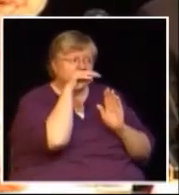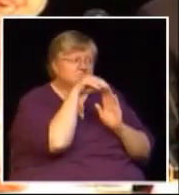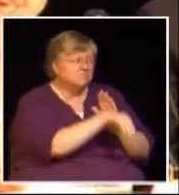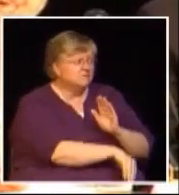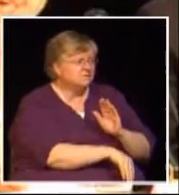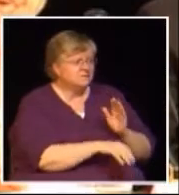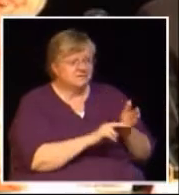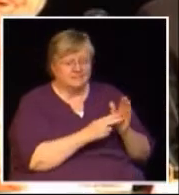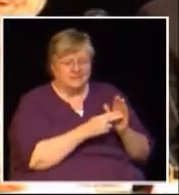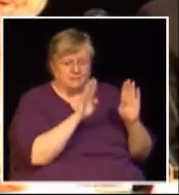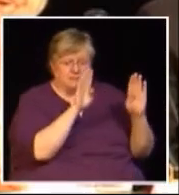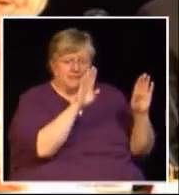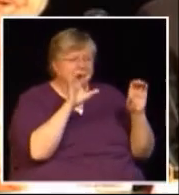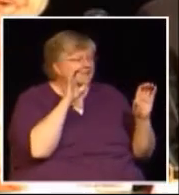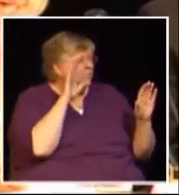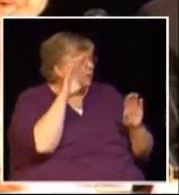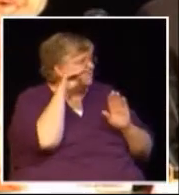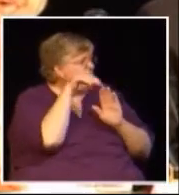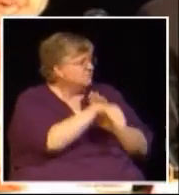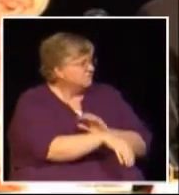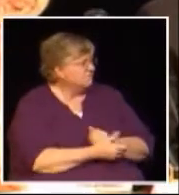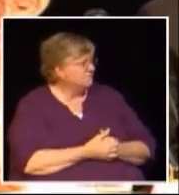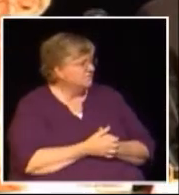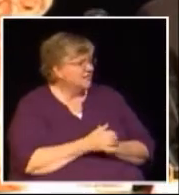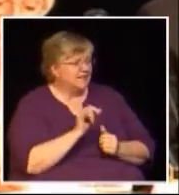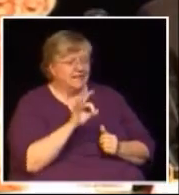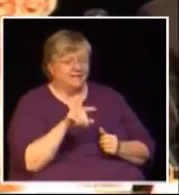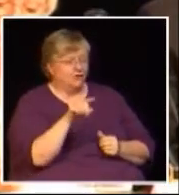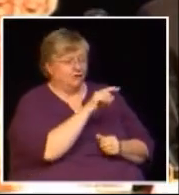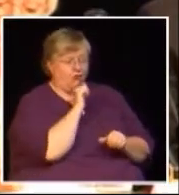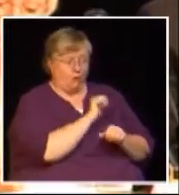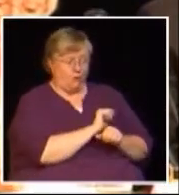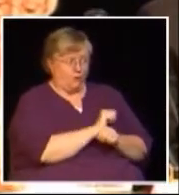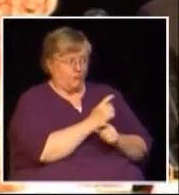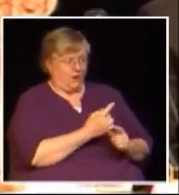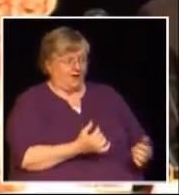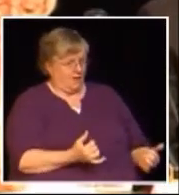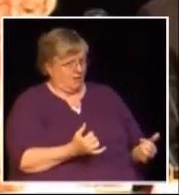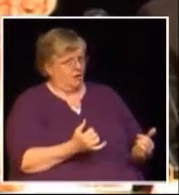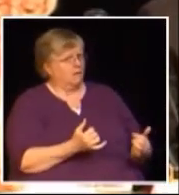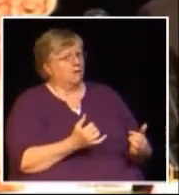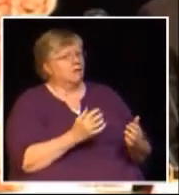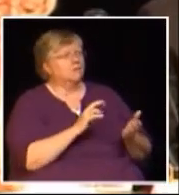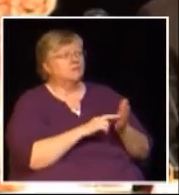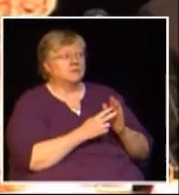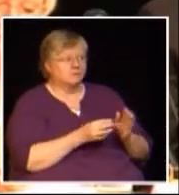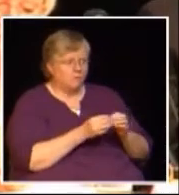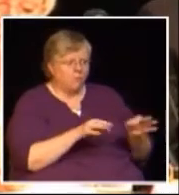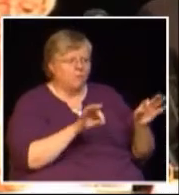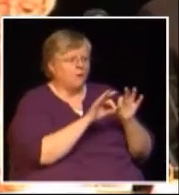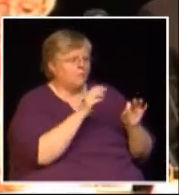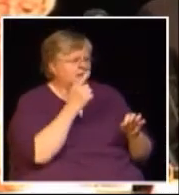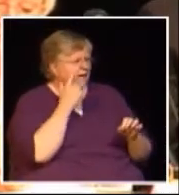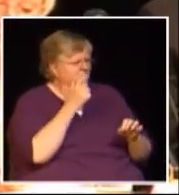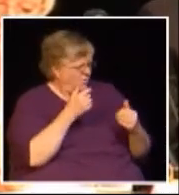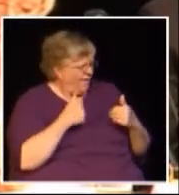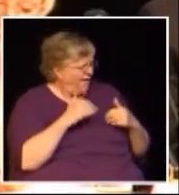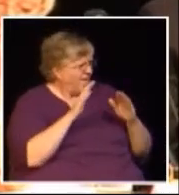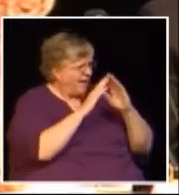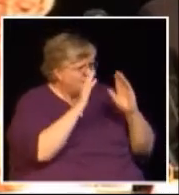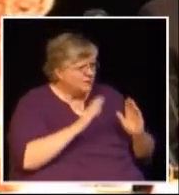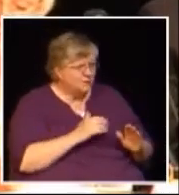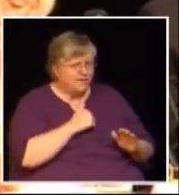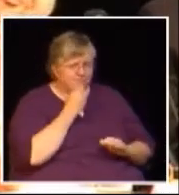province and if you're not working right now then it is even more important because you have your